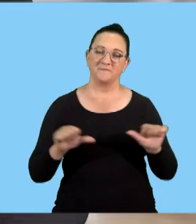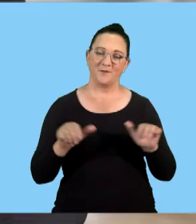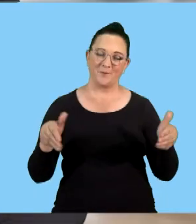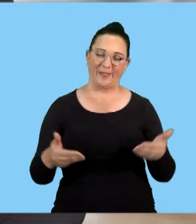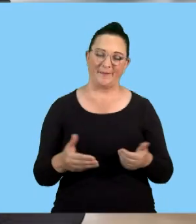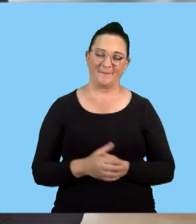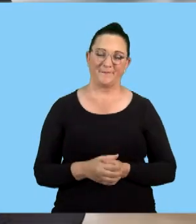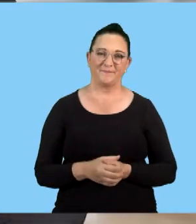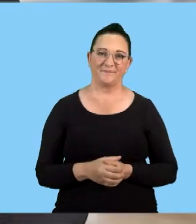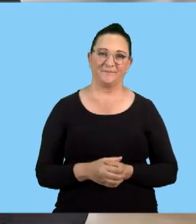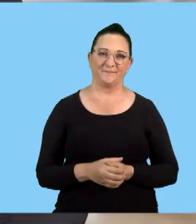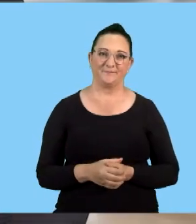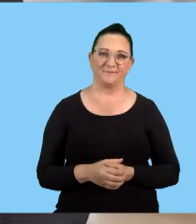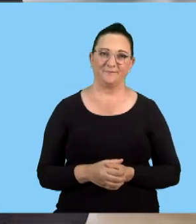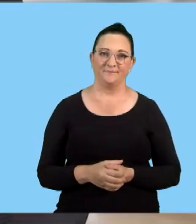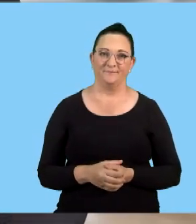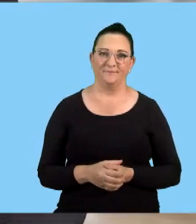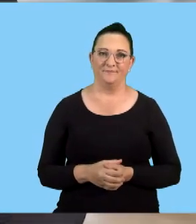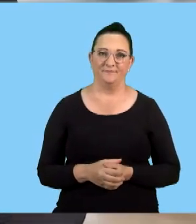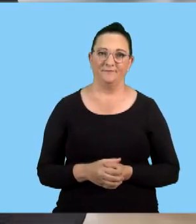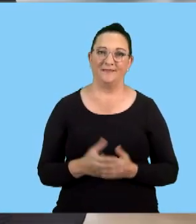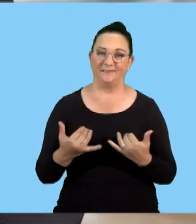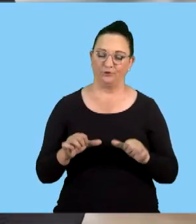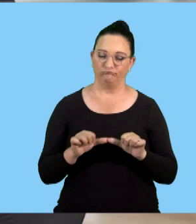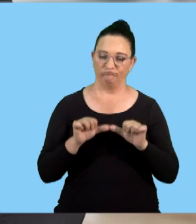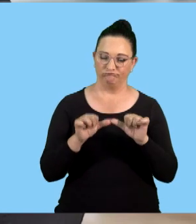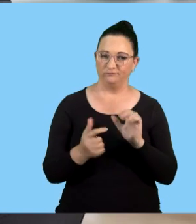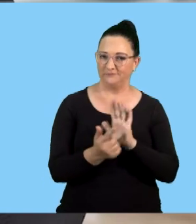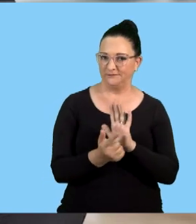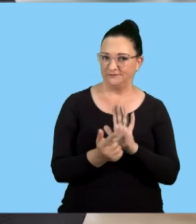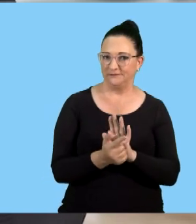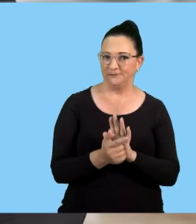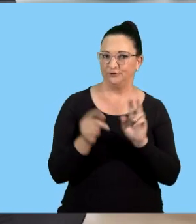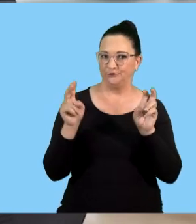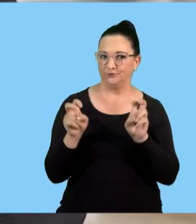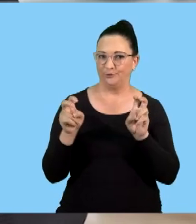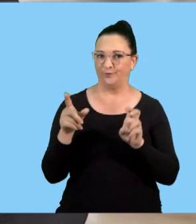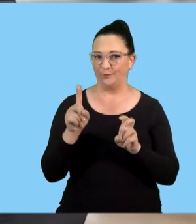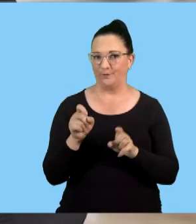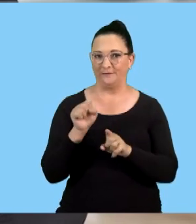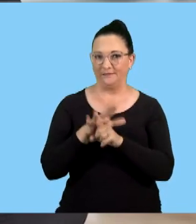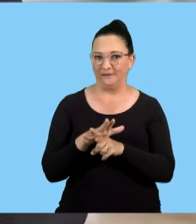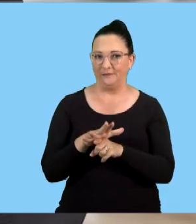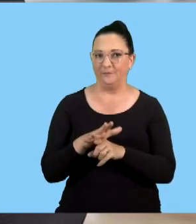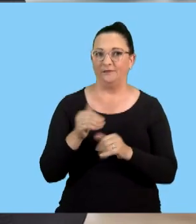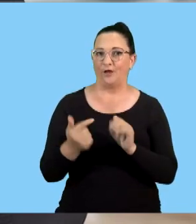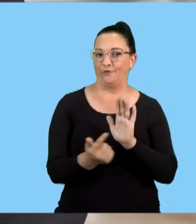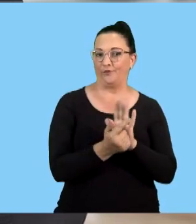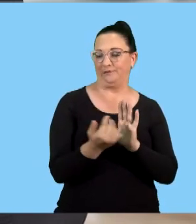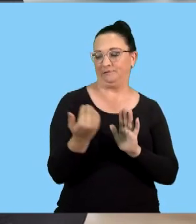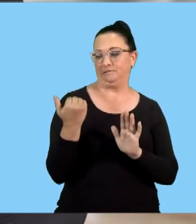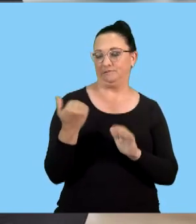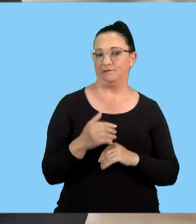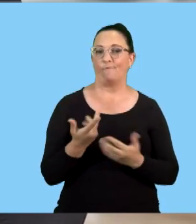Welcome back from an ad break. We are going to continue with our lesson under the topic the impact of recent